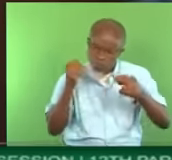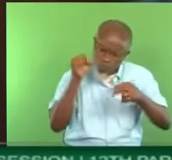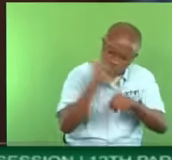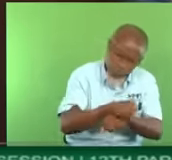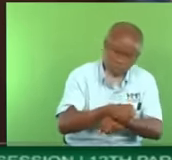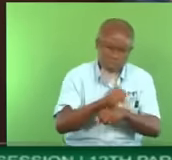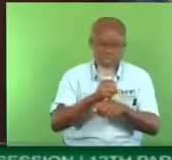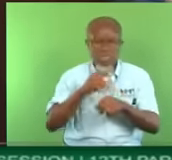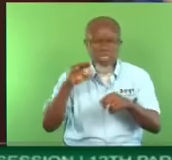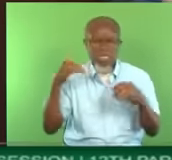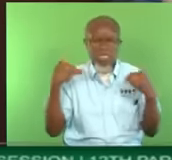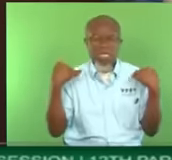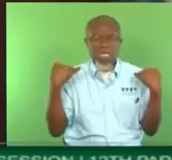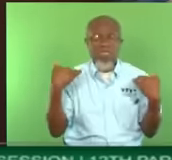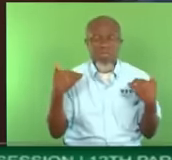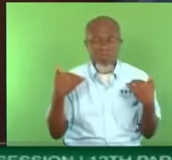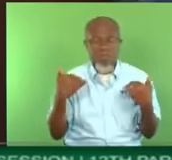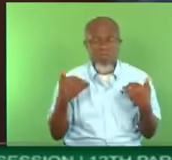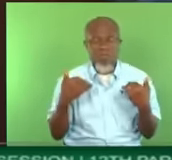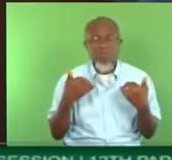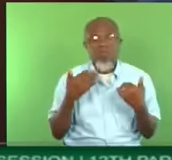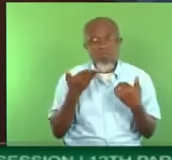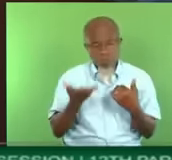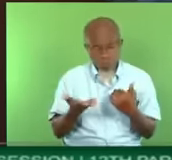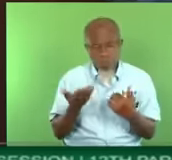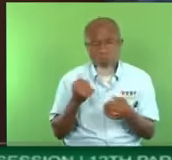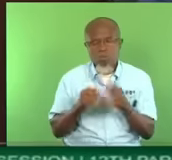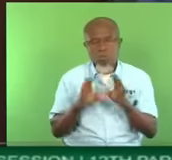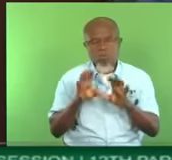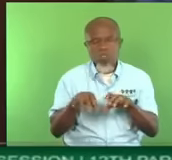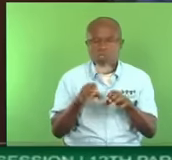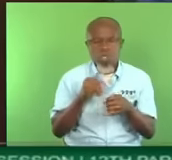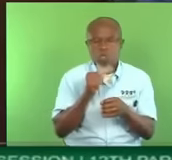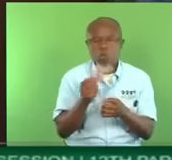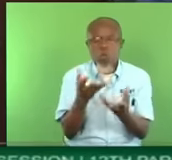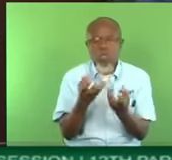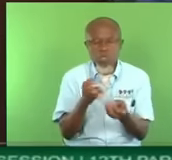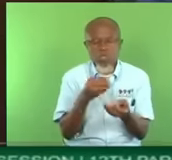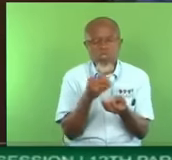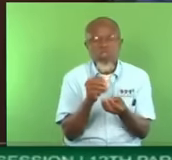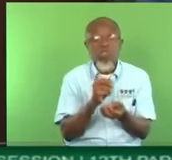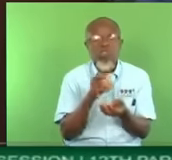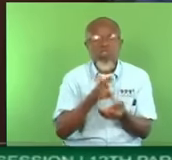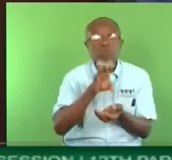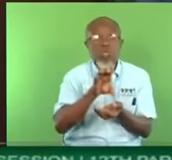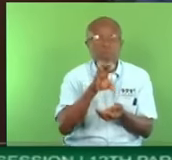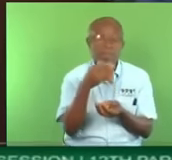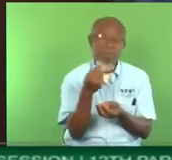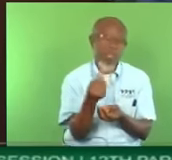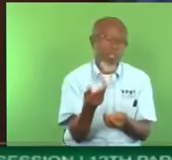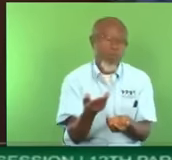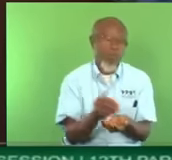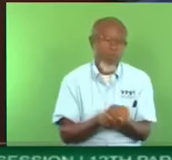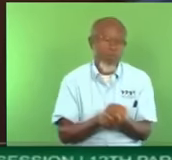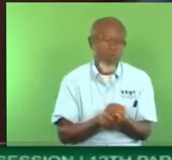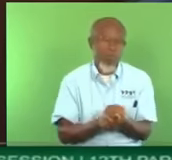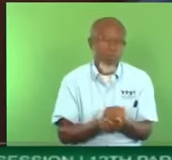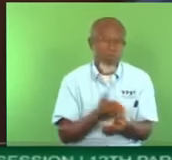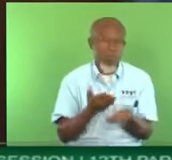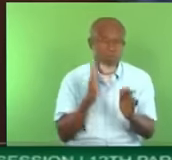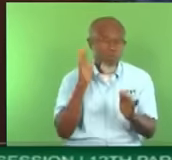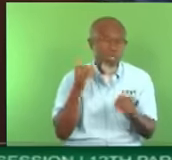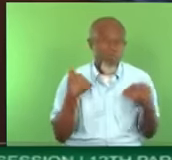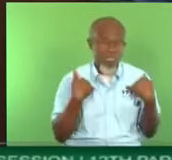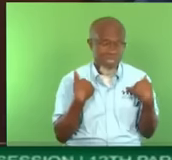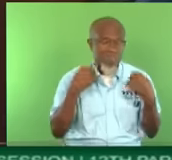TTPS, create an extortion unit to deal with this specific issue. Of extortion. It may involve, Madam Speaker,